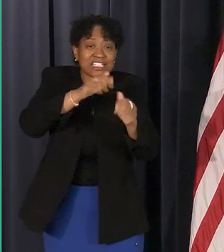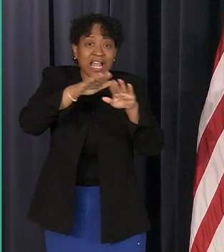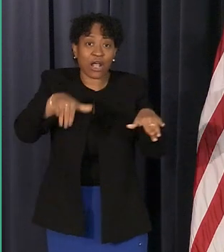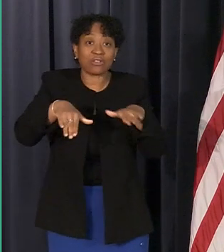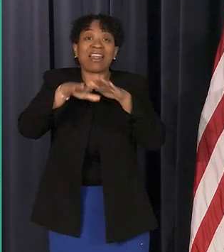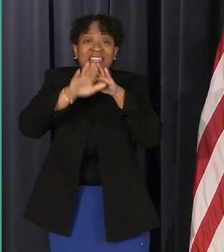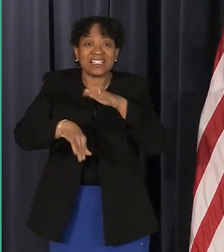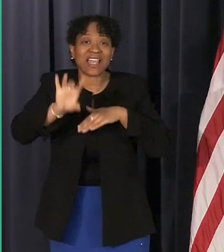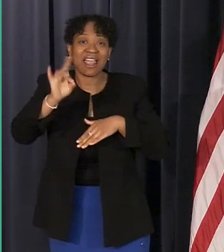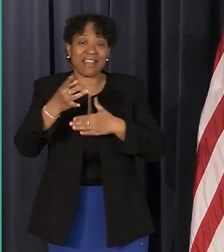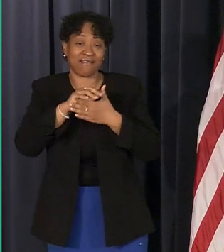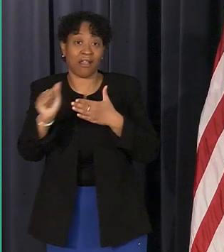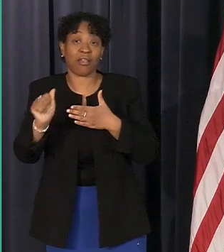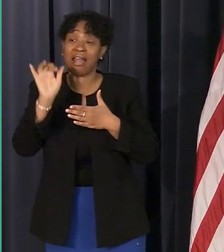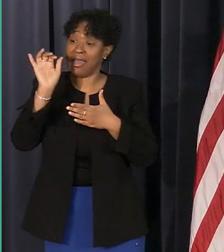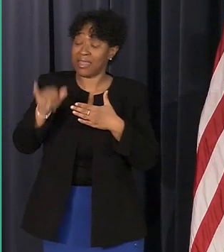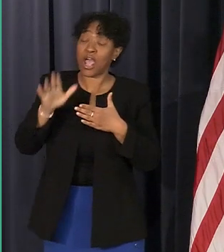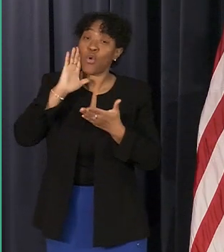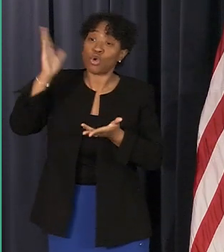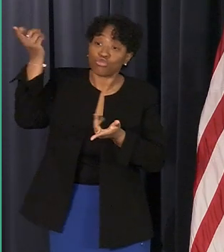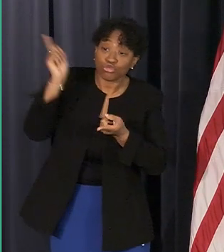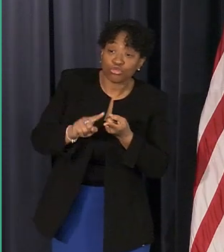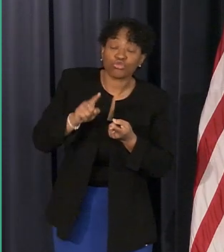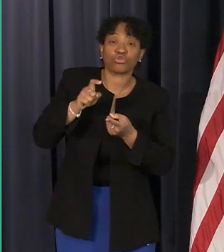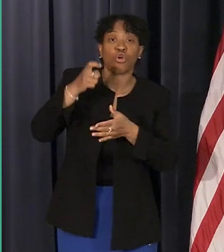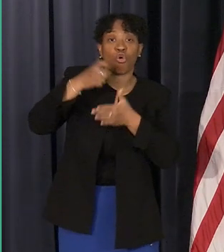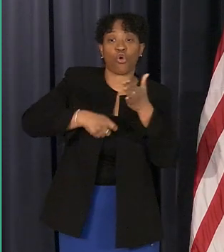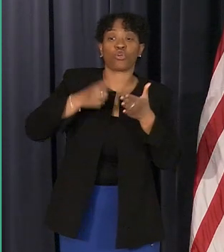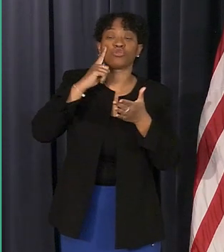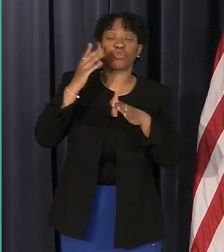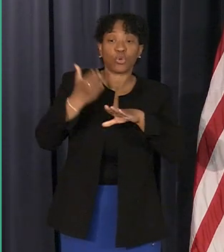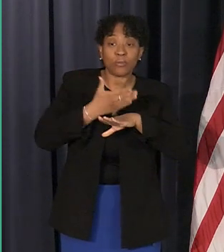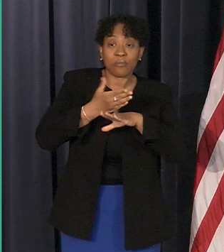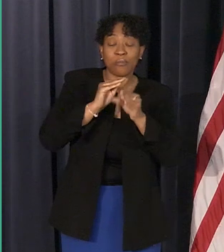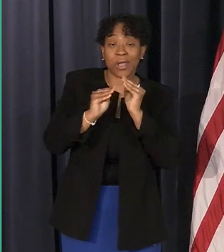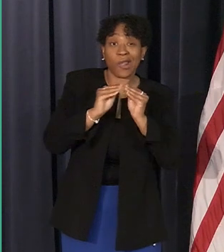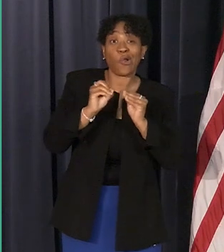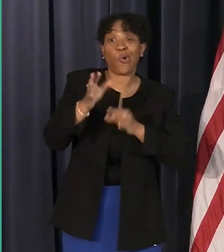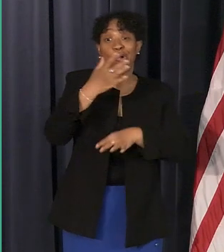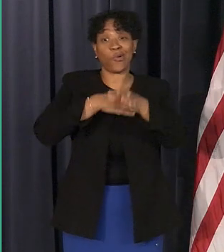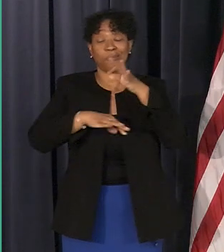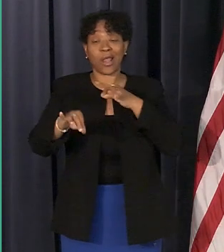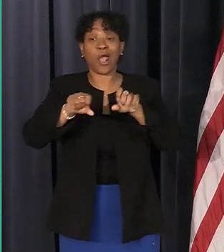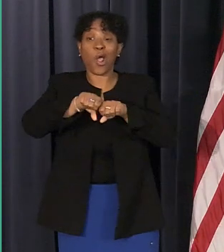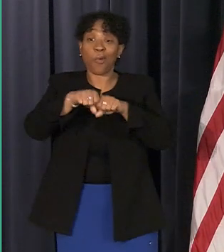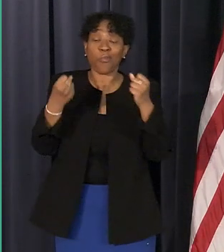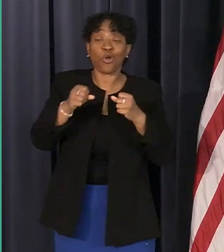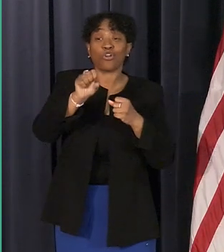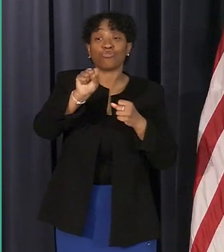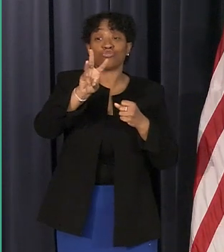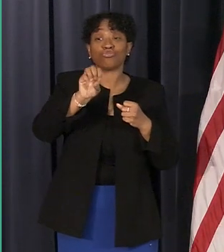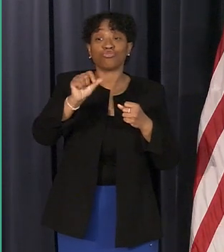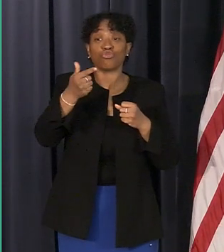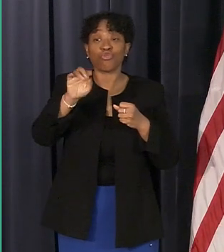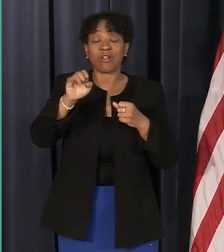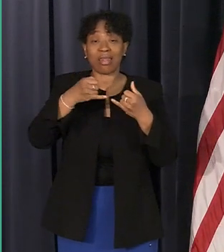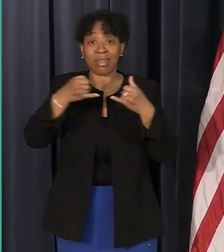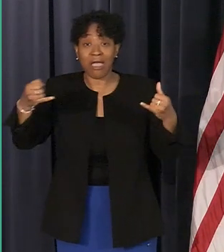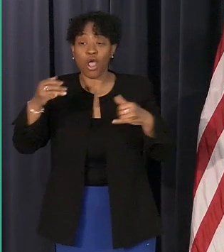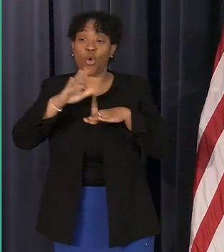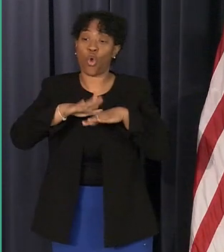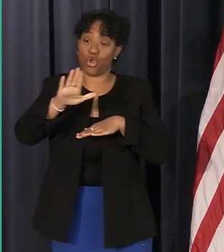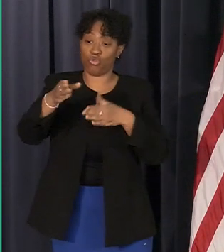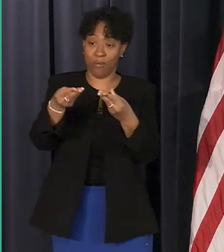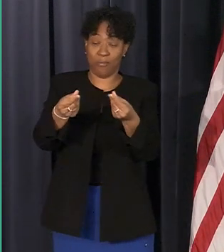this will substantially reduce costs to repair or replace a broken sewer line on the